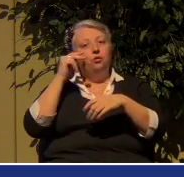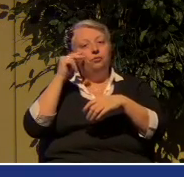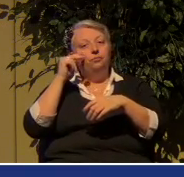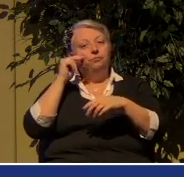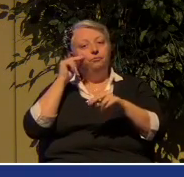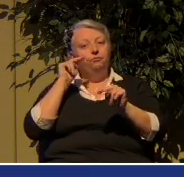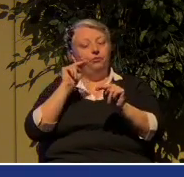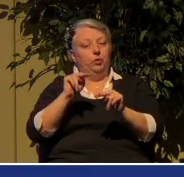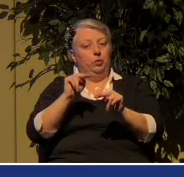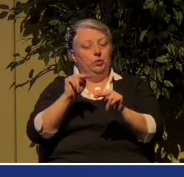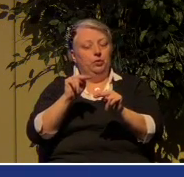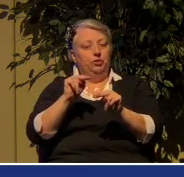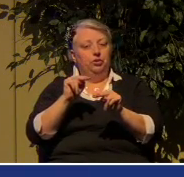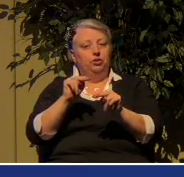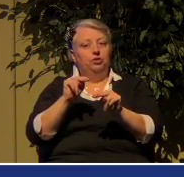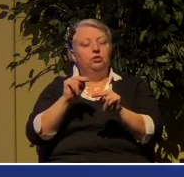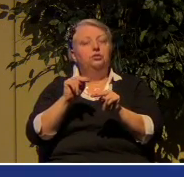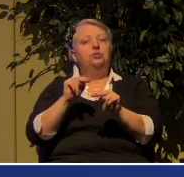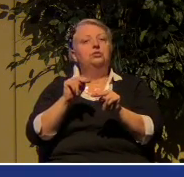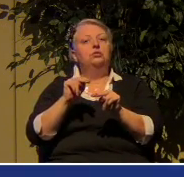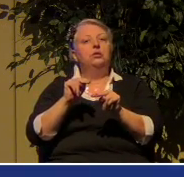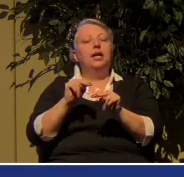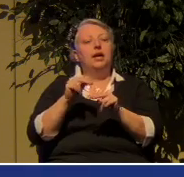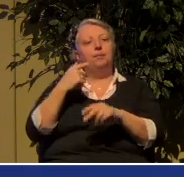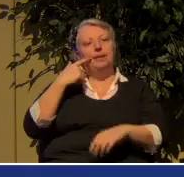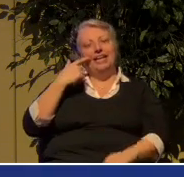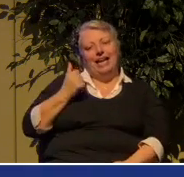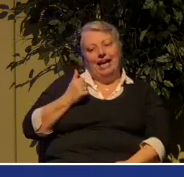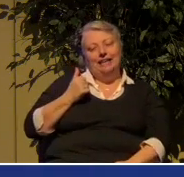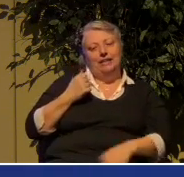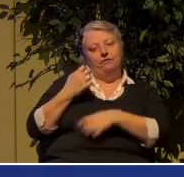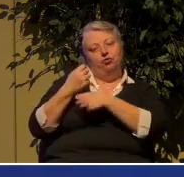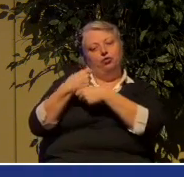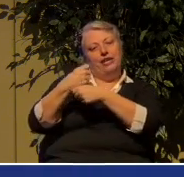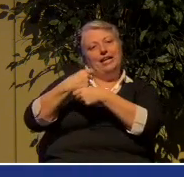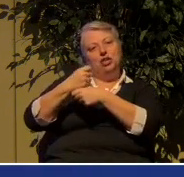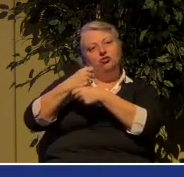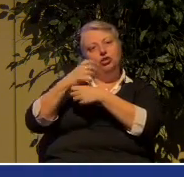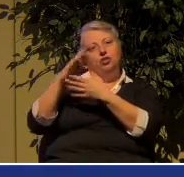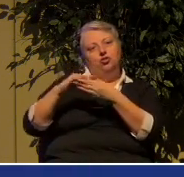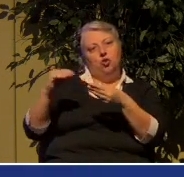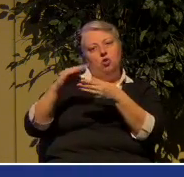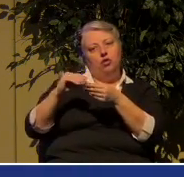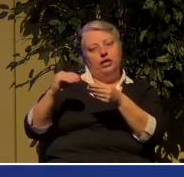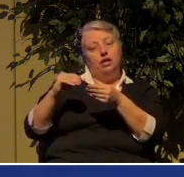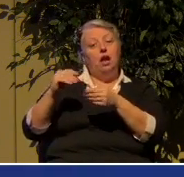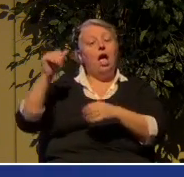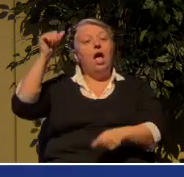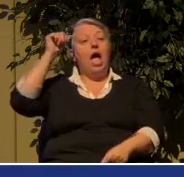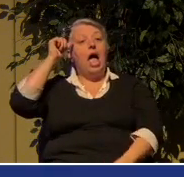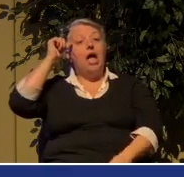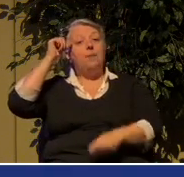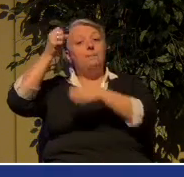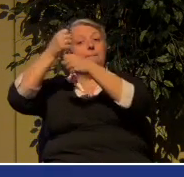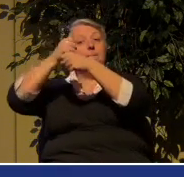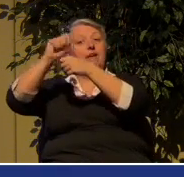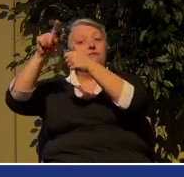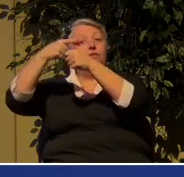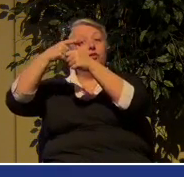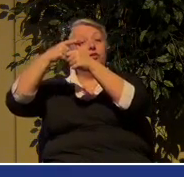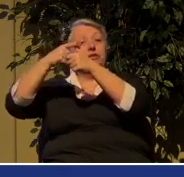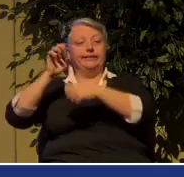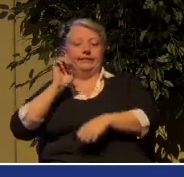based on an appeal to the creation story. Adam was formed first, then